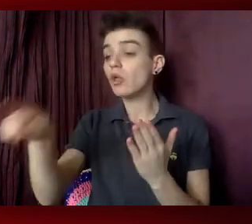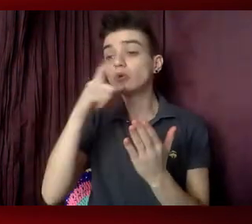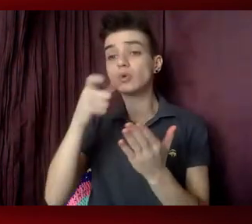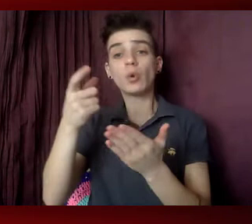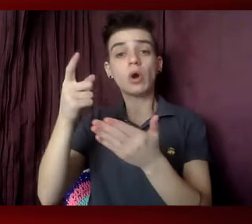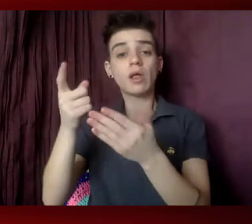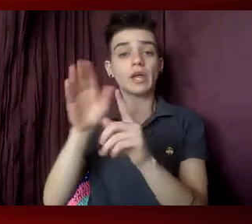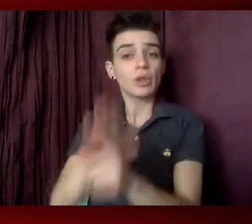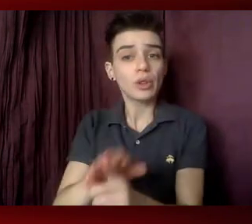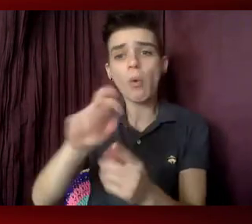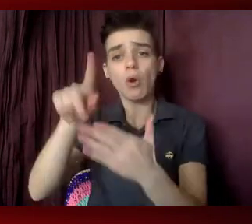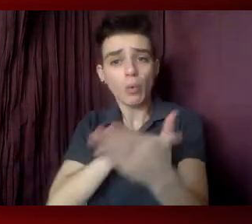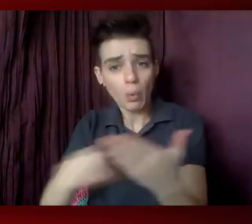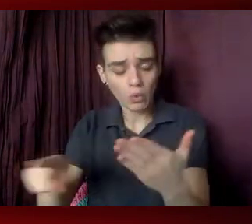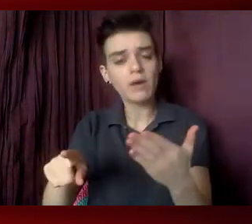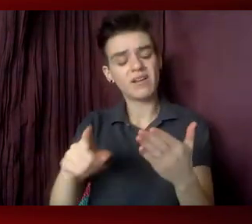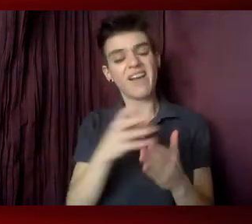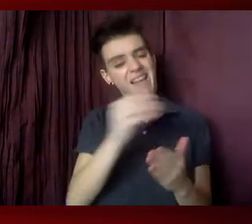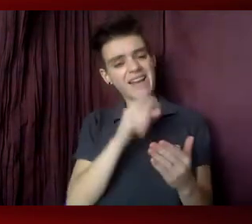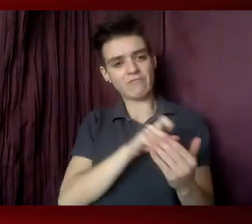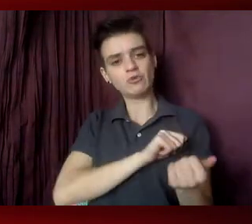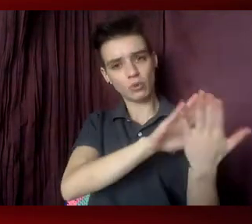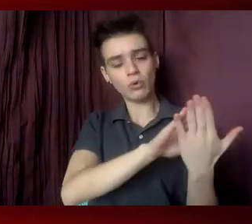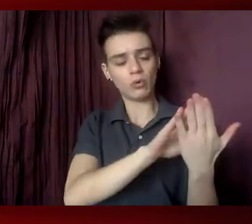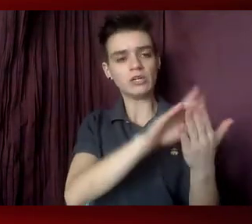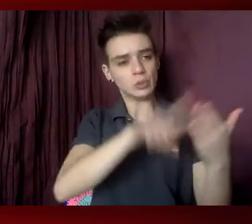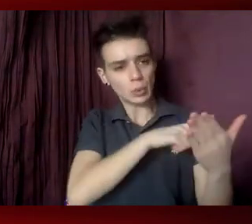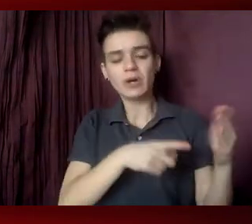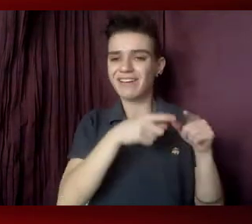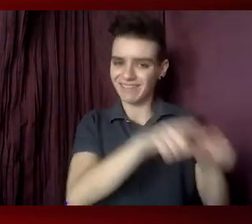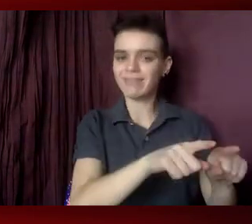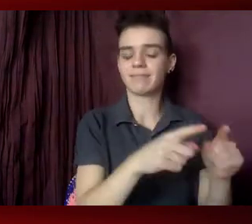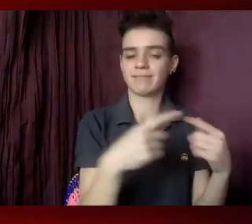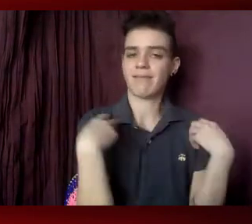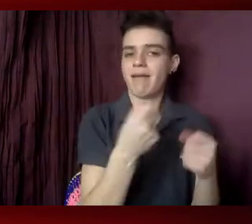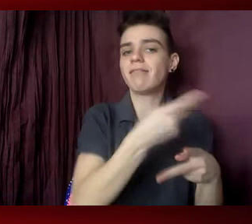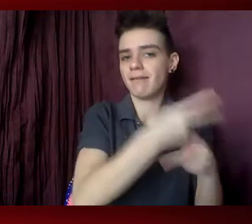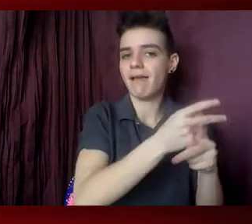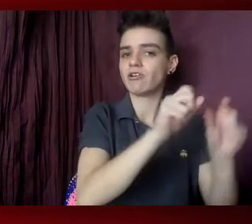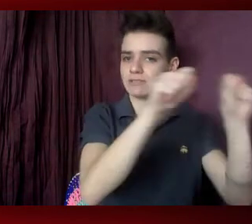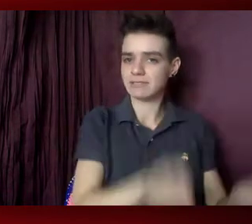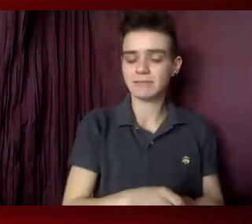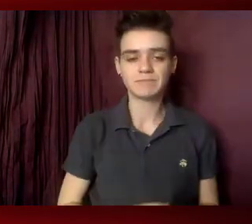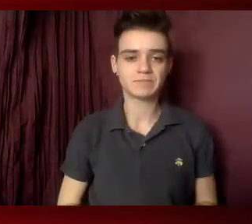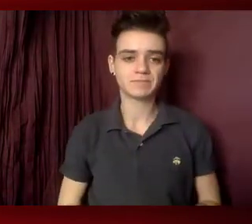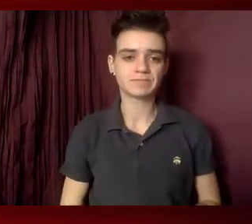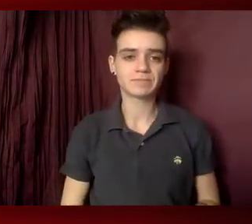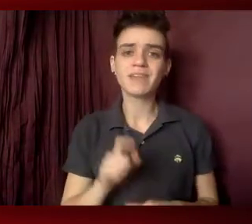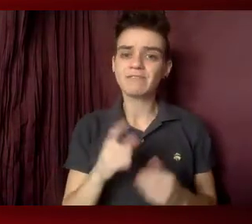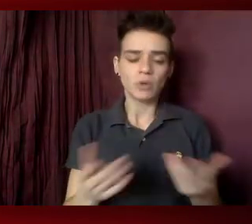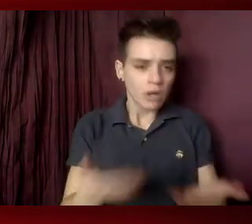widespread discrimination within our health care system. We need to implement policies that increase funding and resources for vulnerable